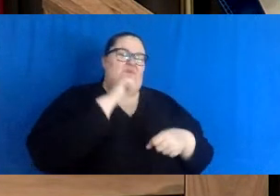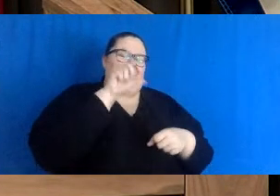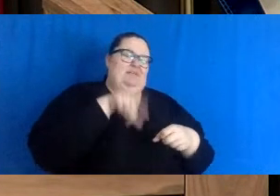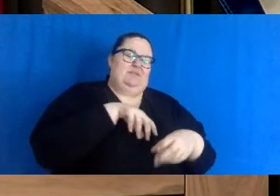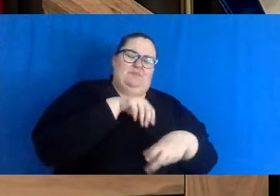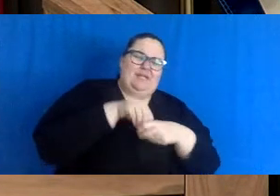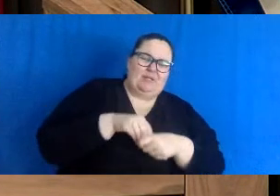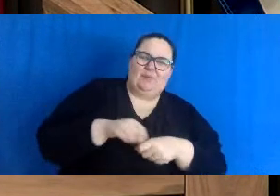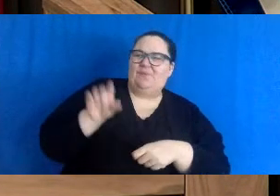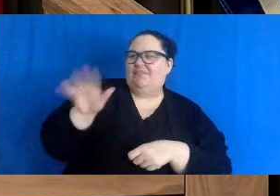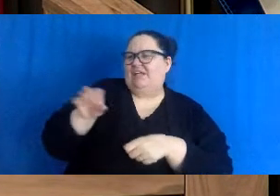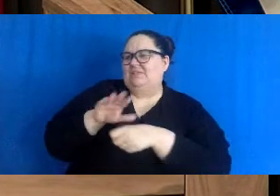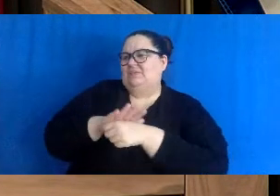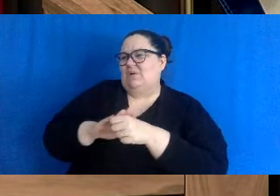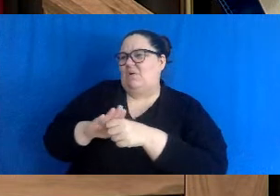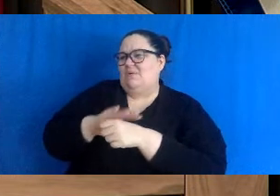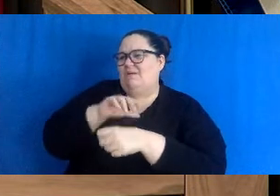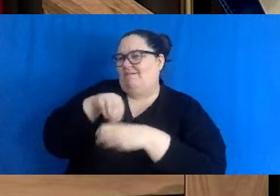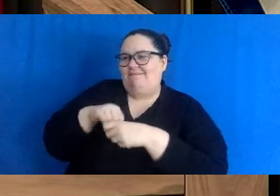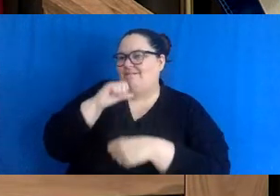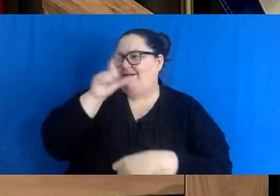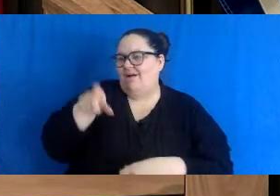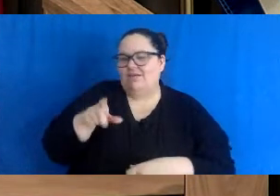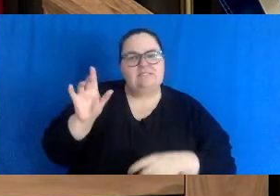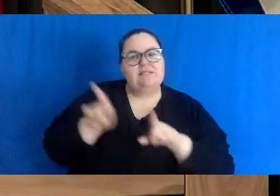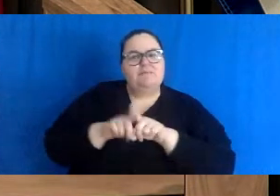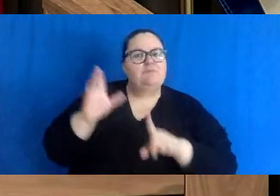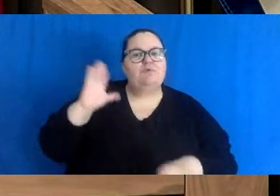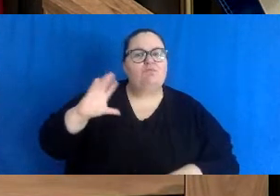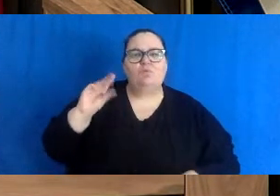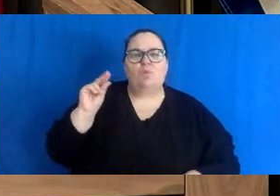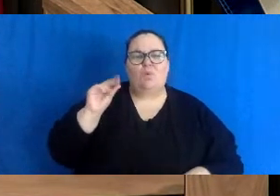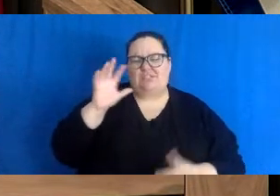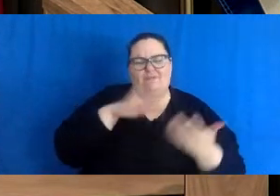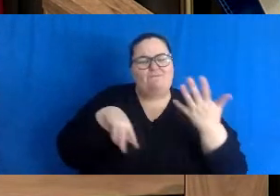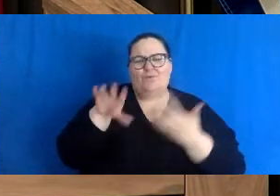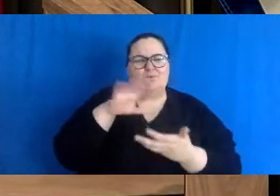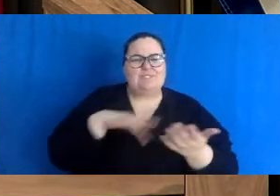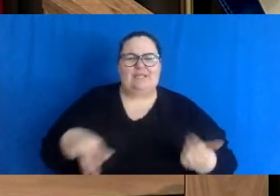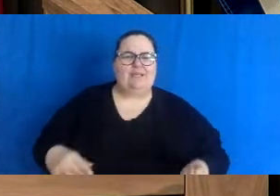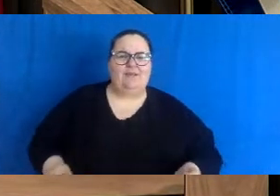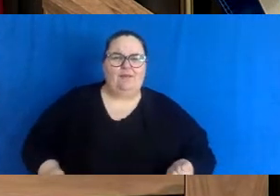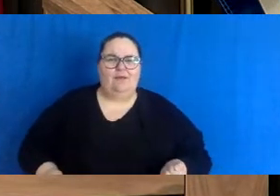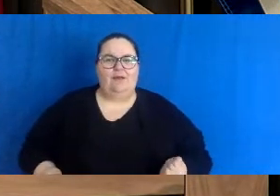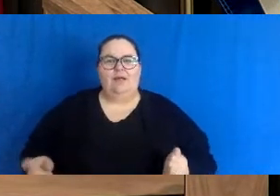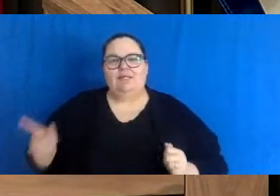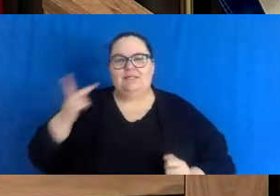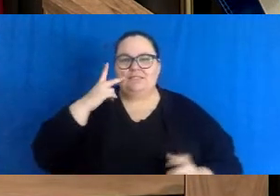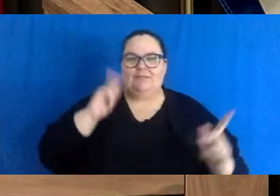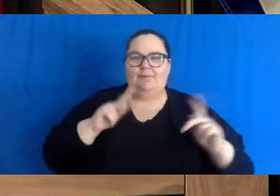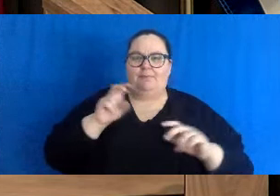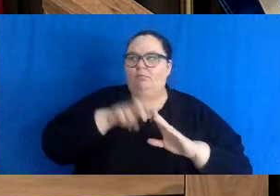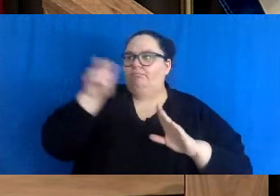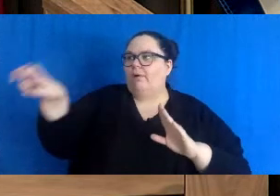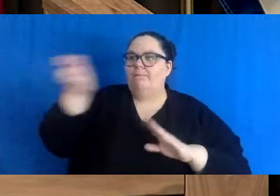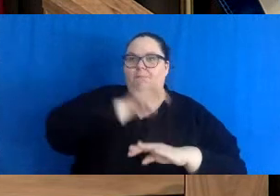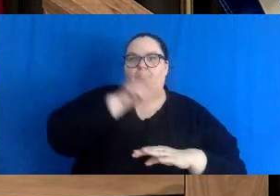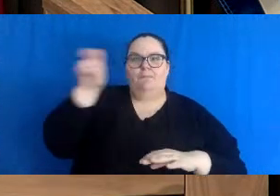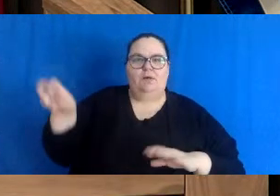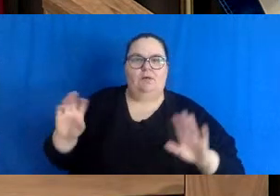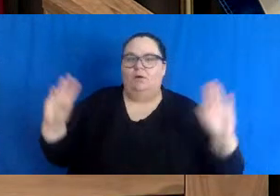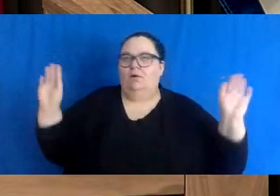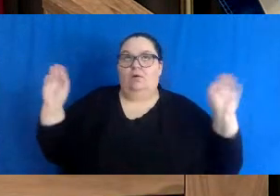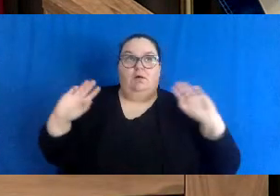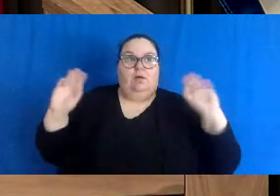past we know that it because it can become confusing and we can you know see people move from one zone to another to have a different level of